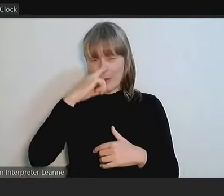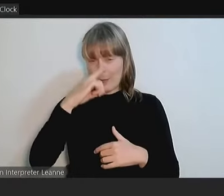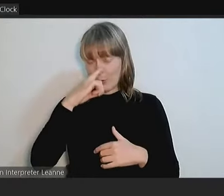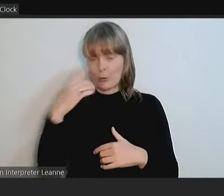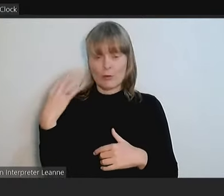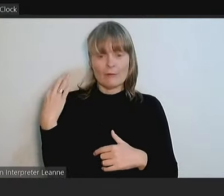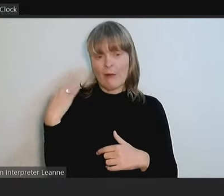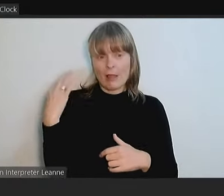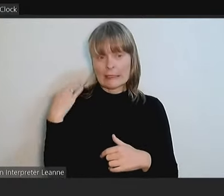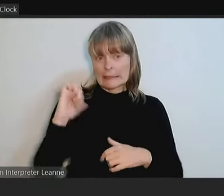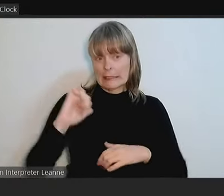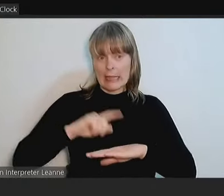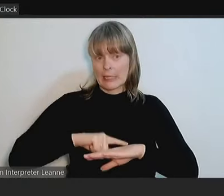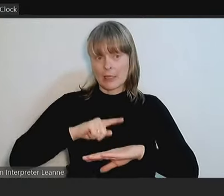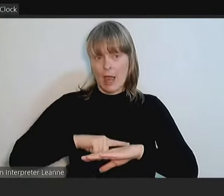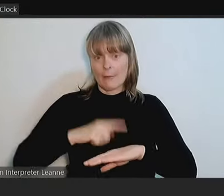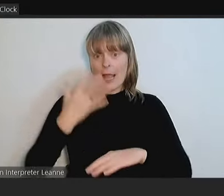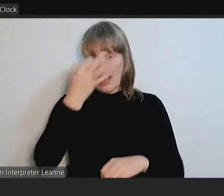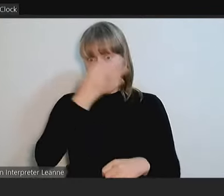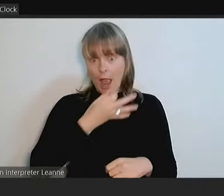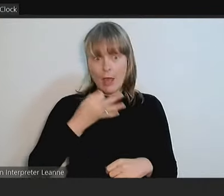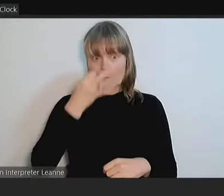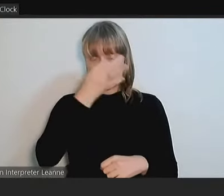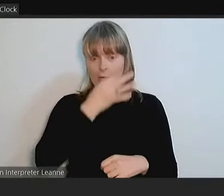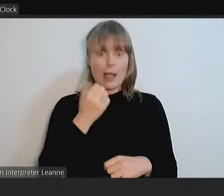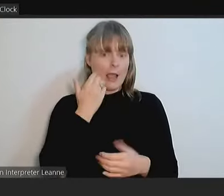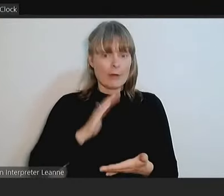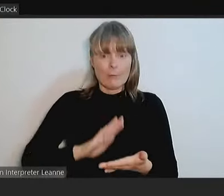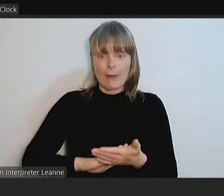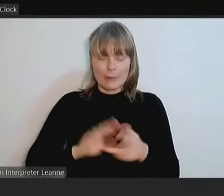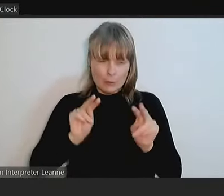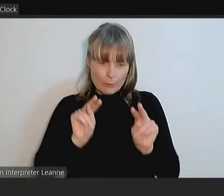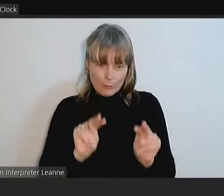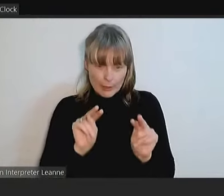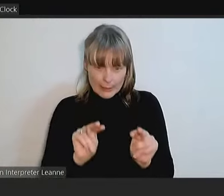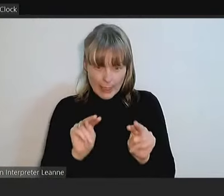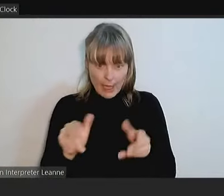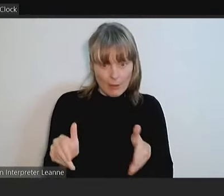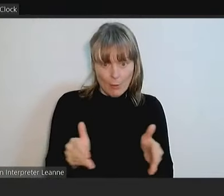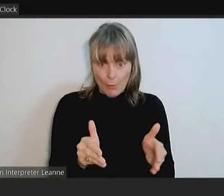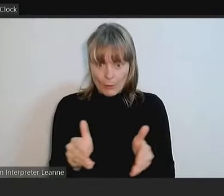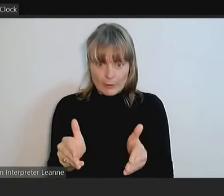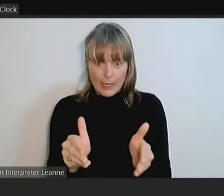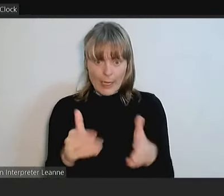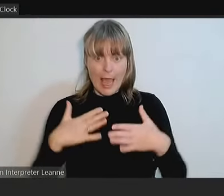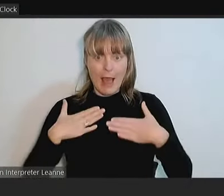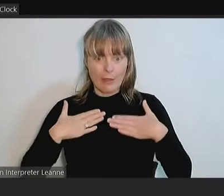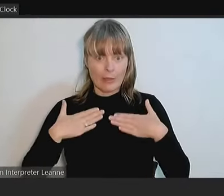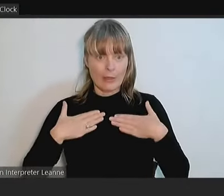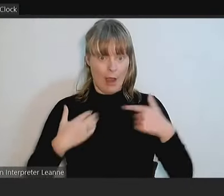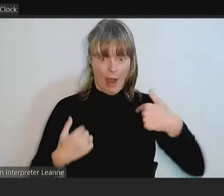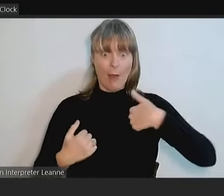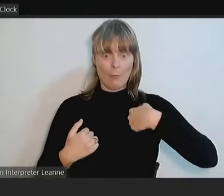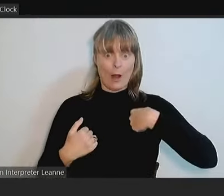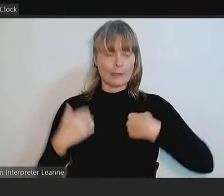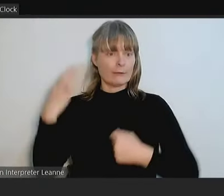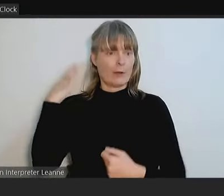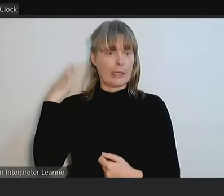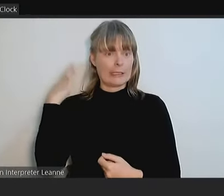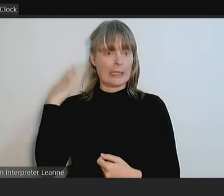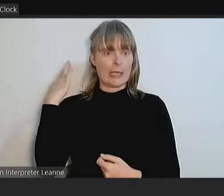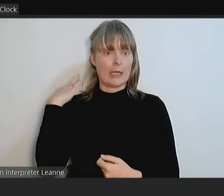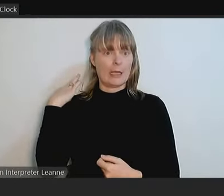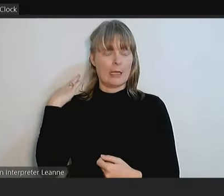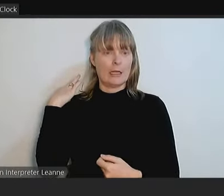hours of their time monthly to monitor the health of the waterways. I'm one of them. And on a personal note, Edwards